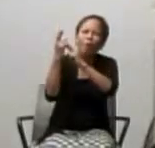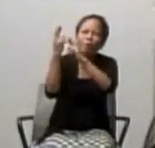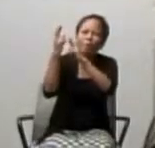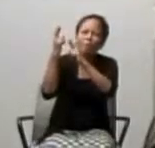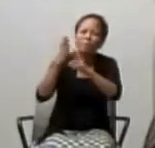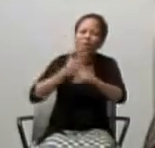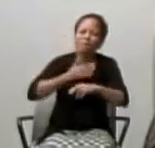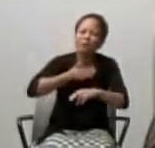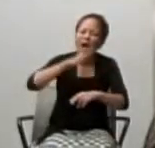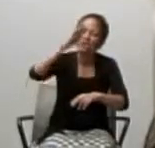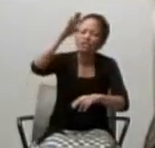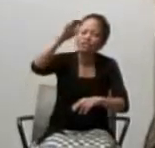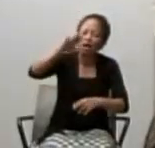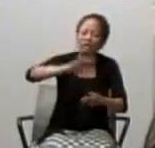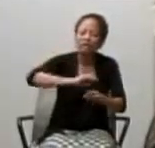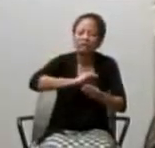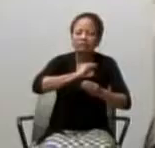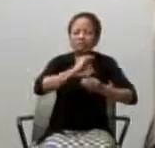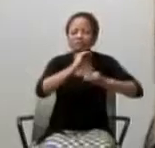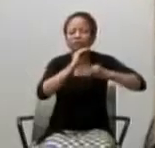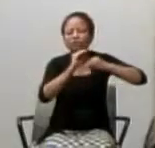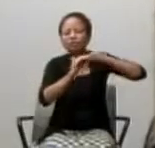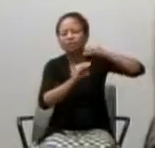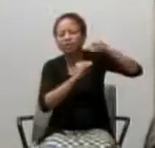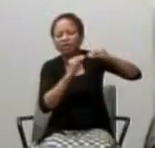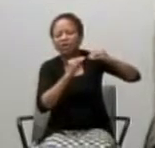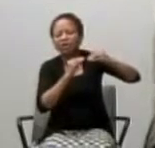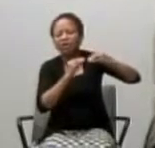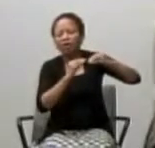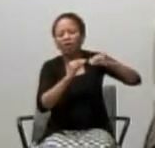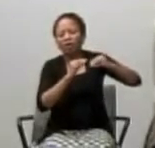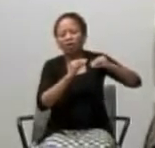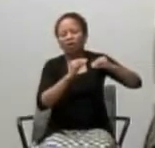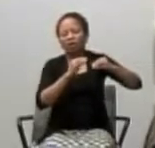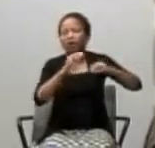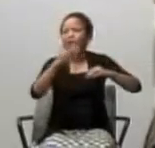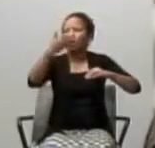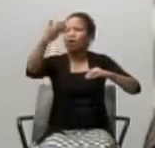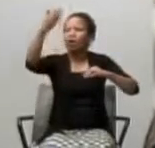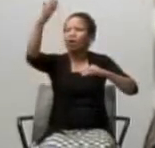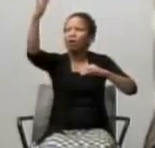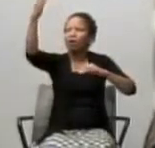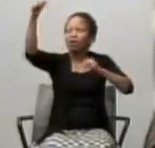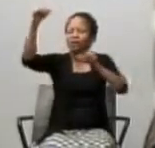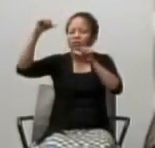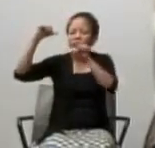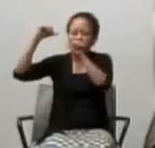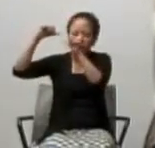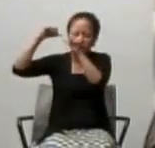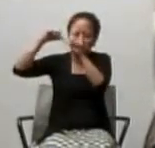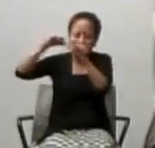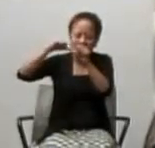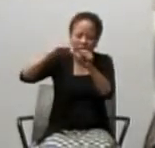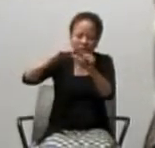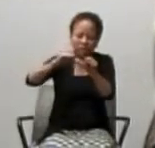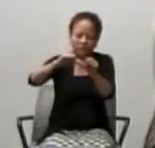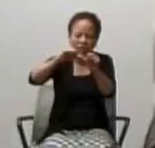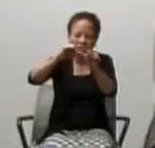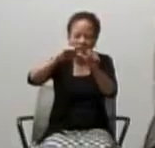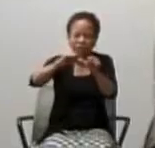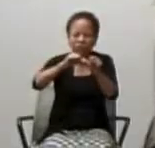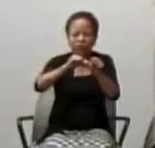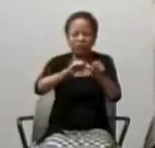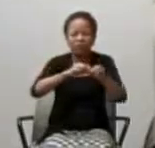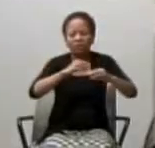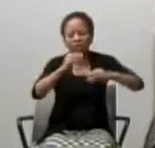of life. As God opens his heart and continues to hope for the change of